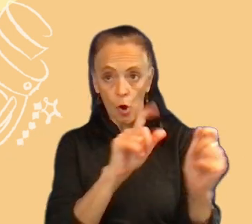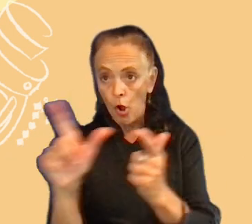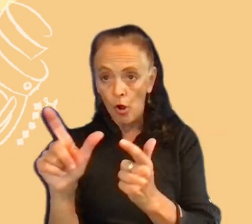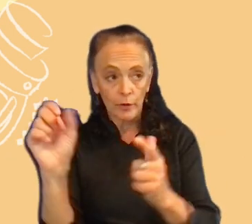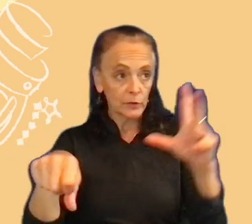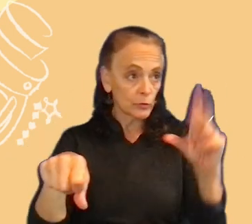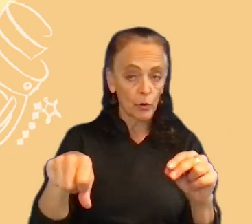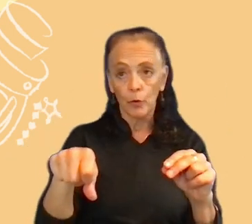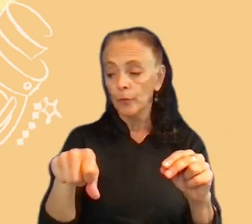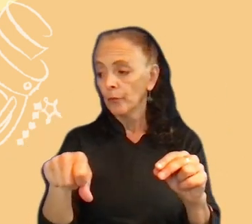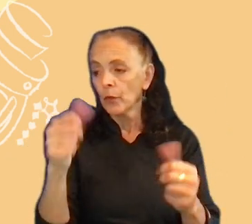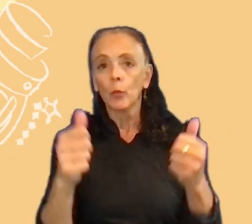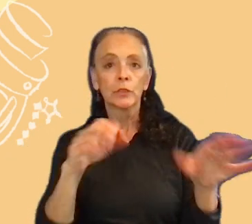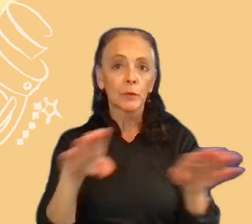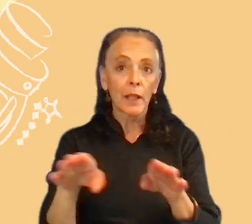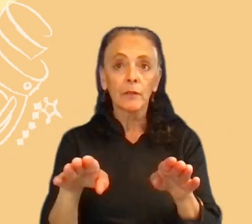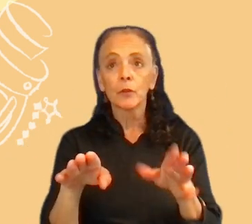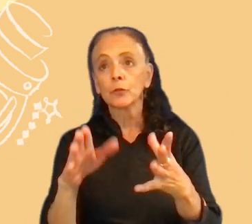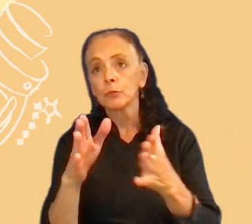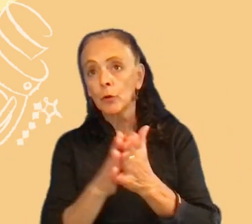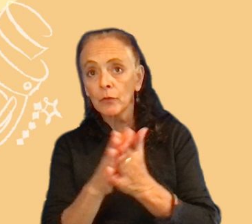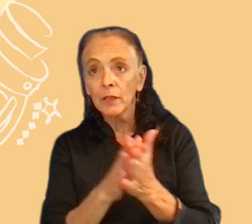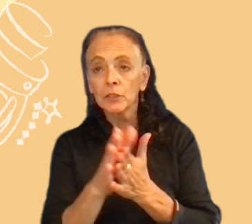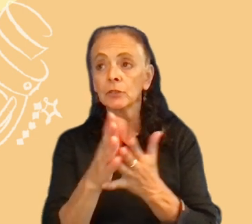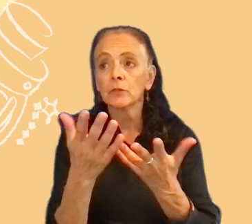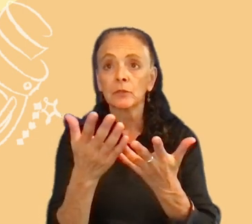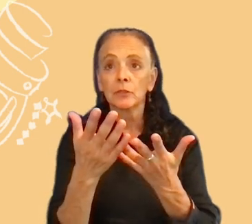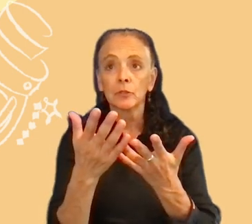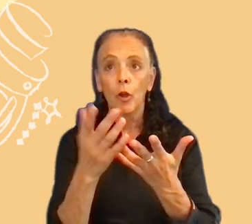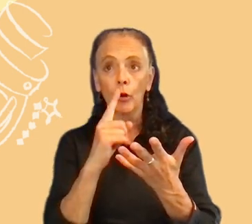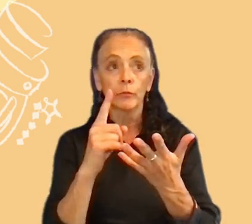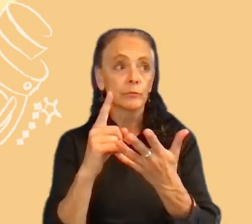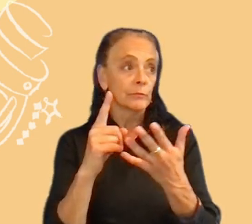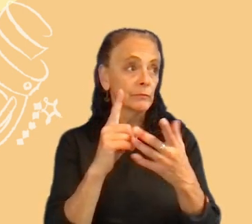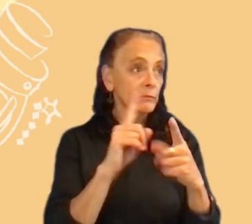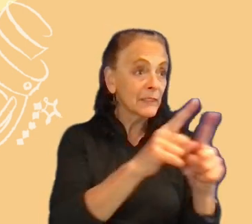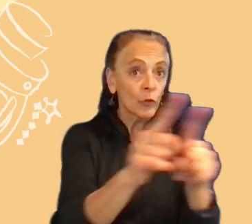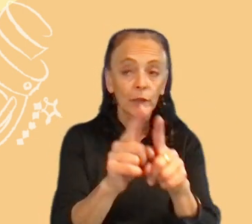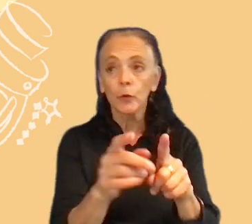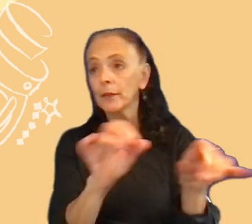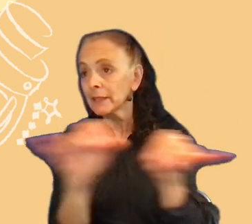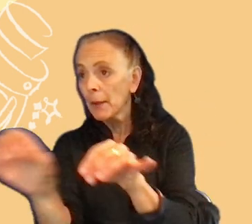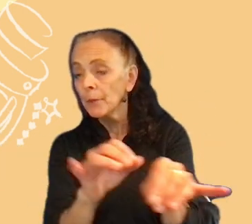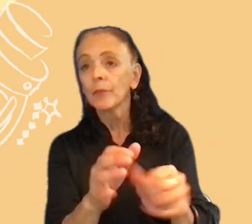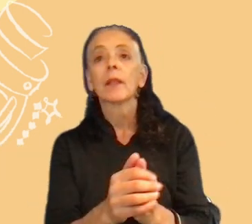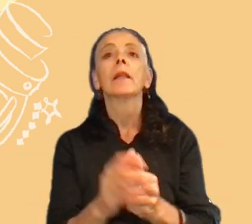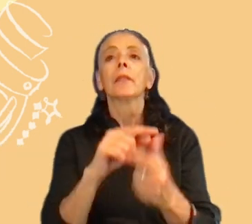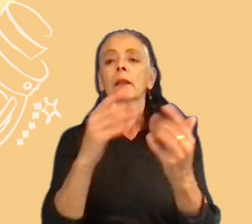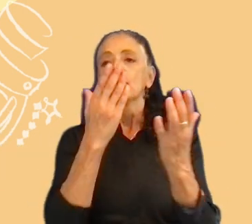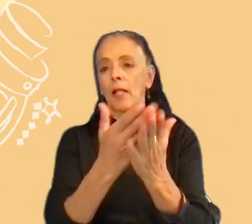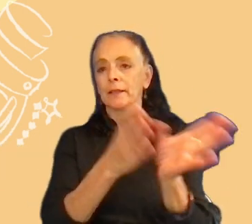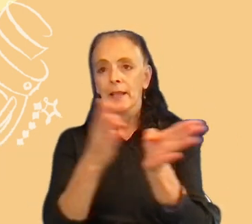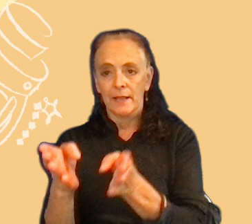not, which behaviors or motivations would be different. And then we would validate them and create our